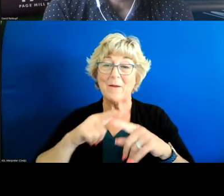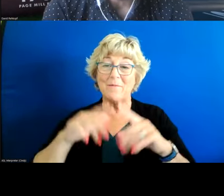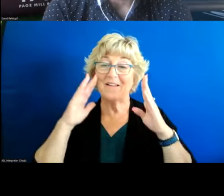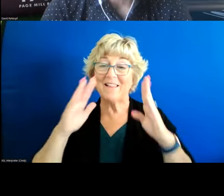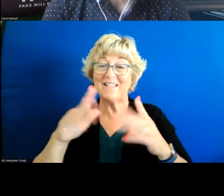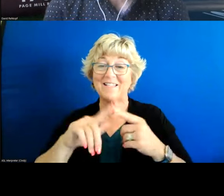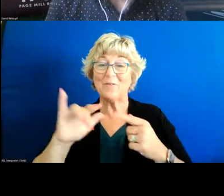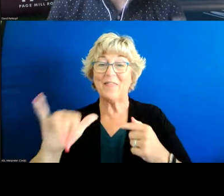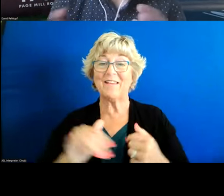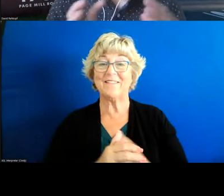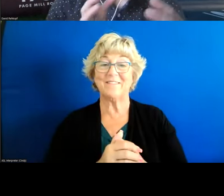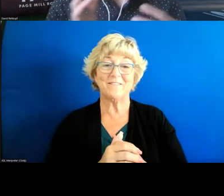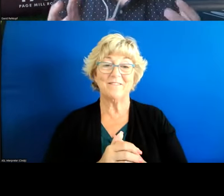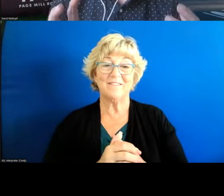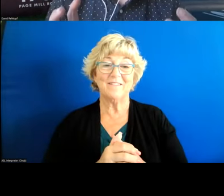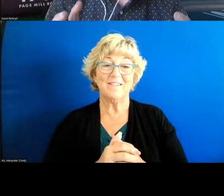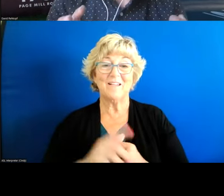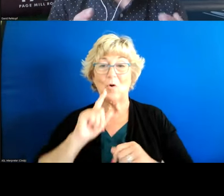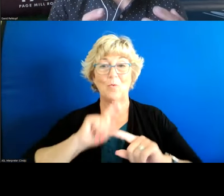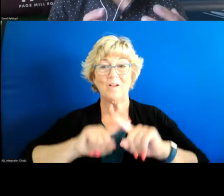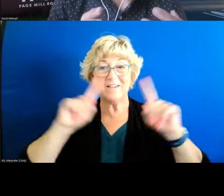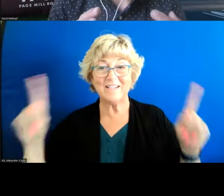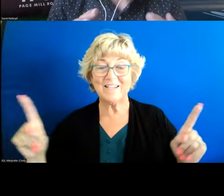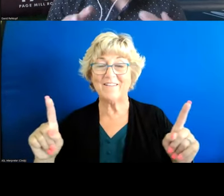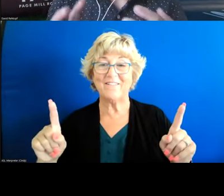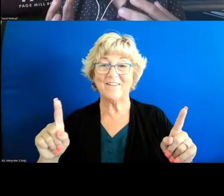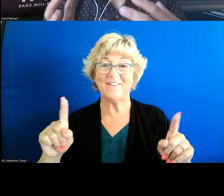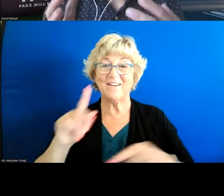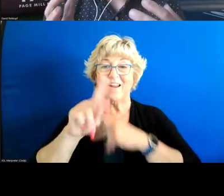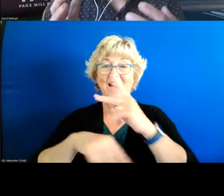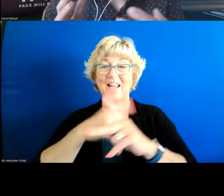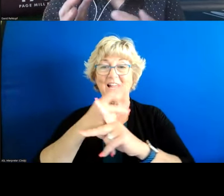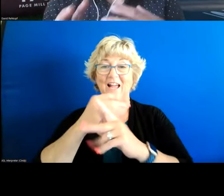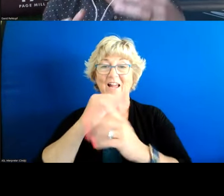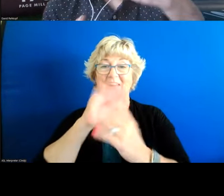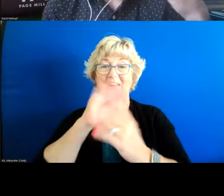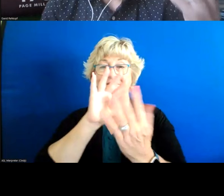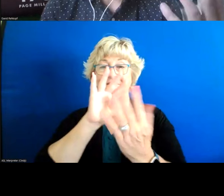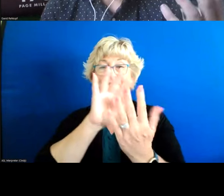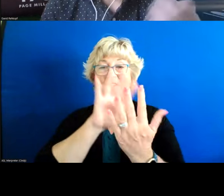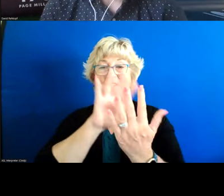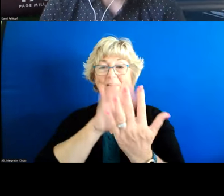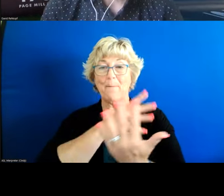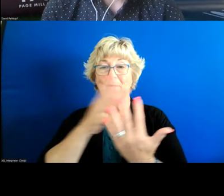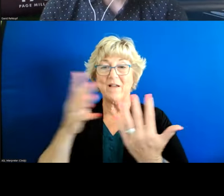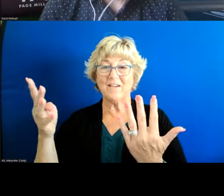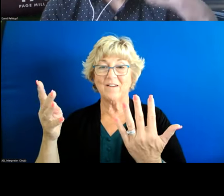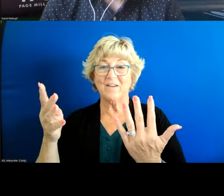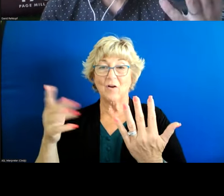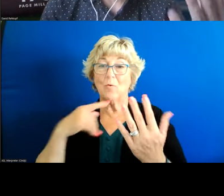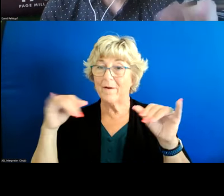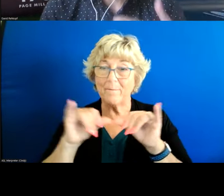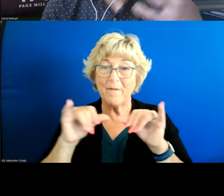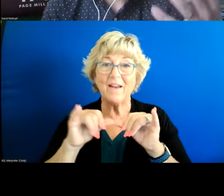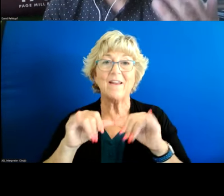this um you know it's really a different kind of metric uh in terms of uh you know we actually measure things like a